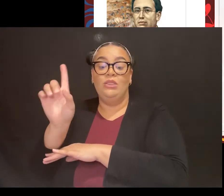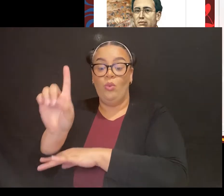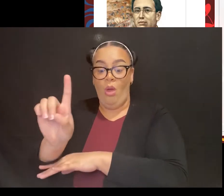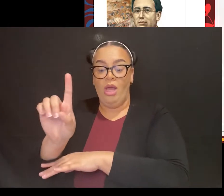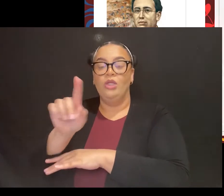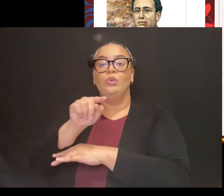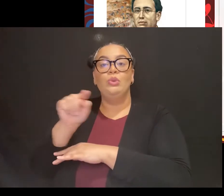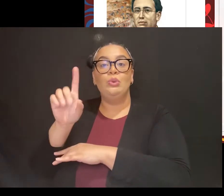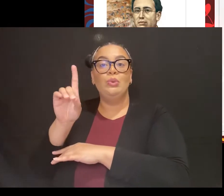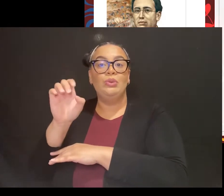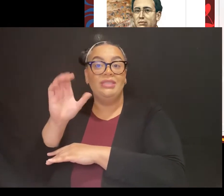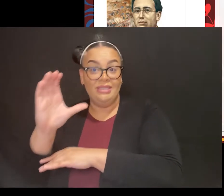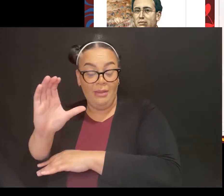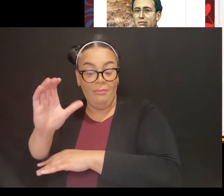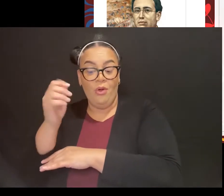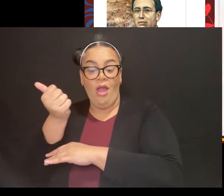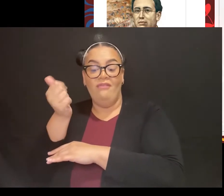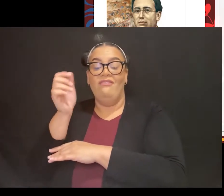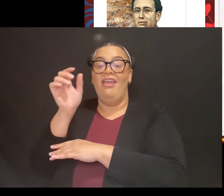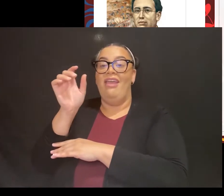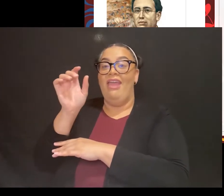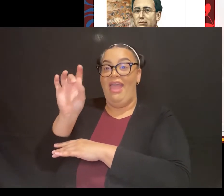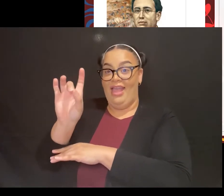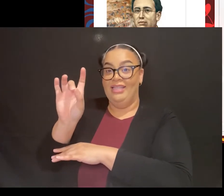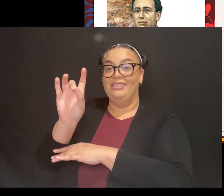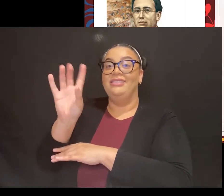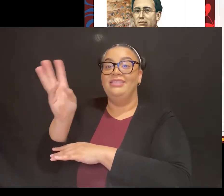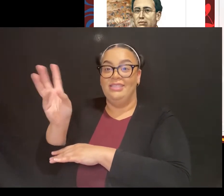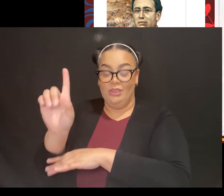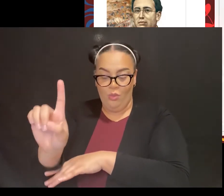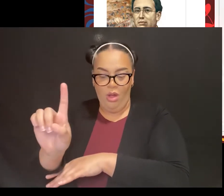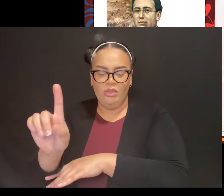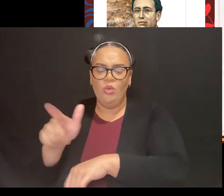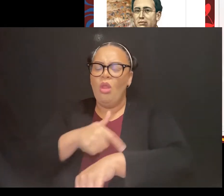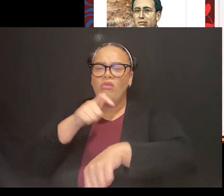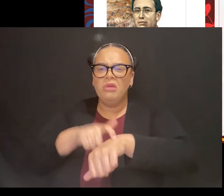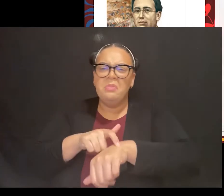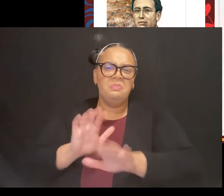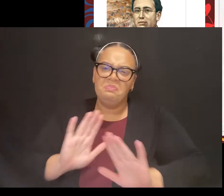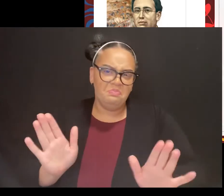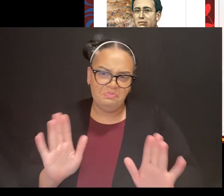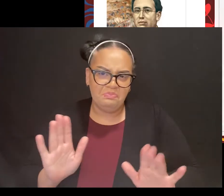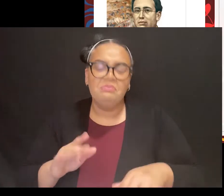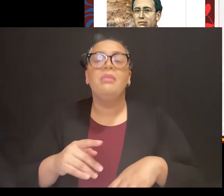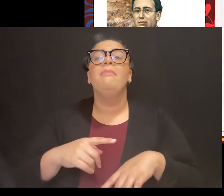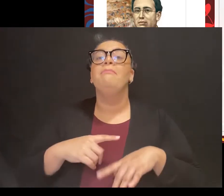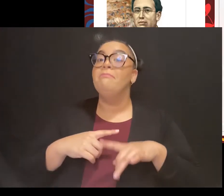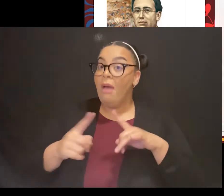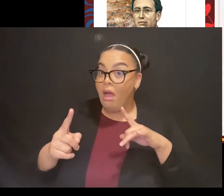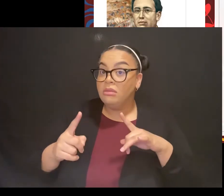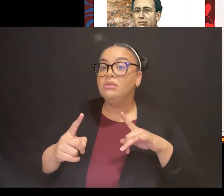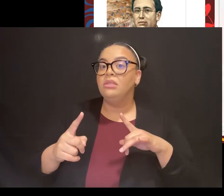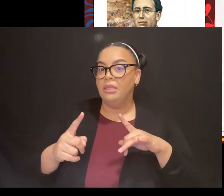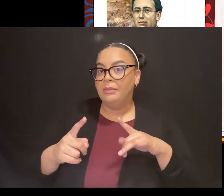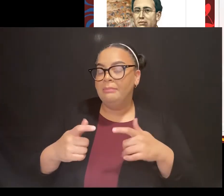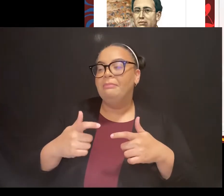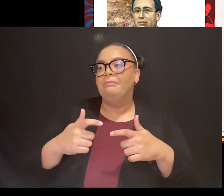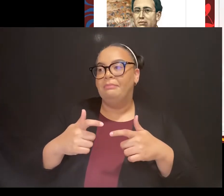But his army would never have a commander equal to him